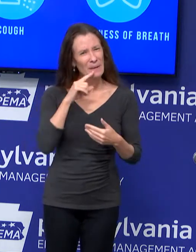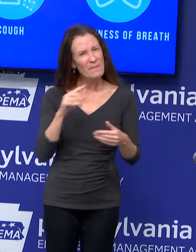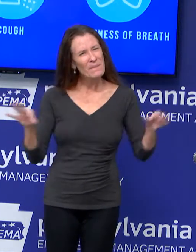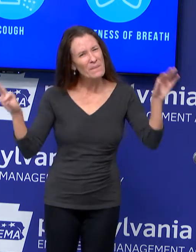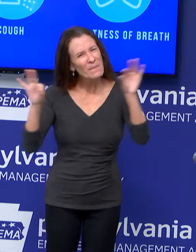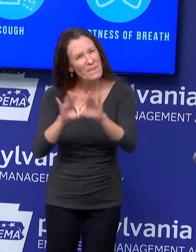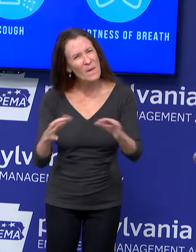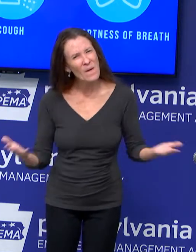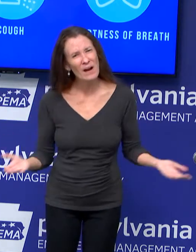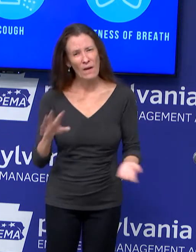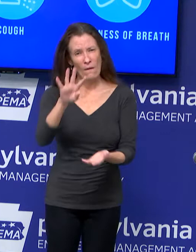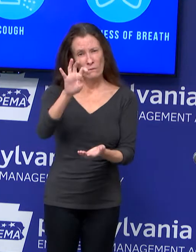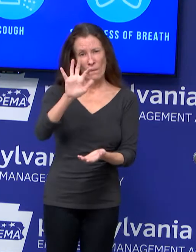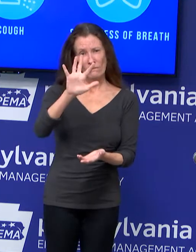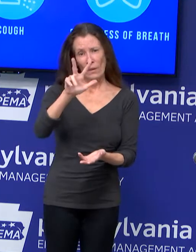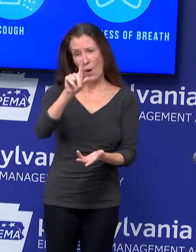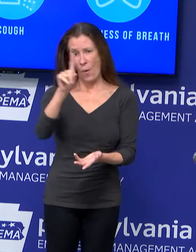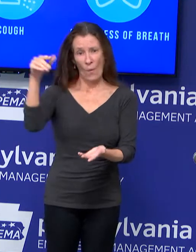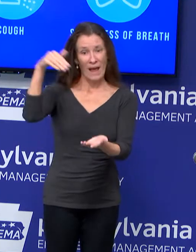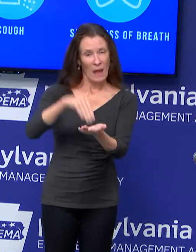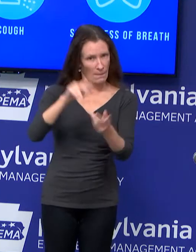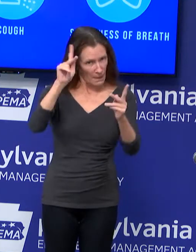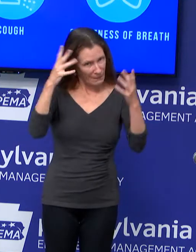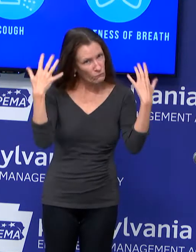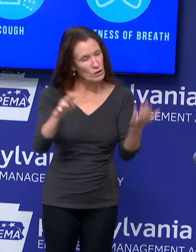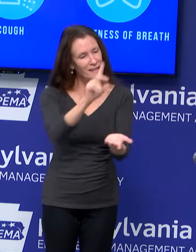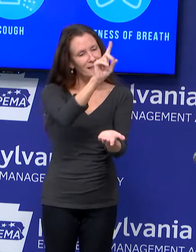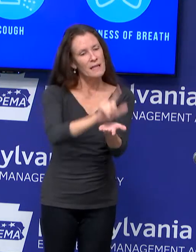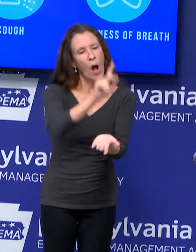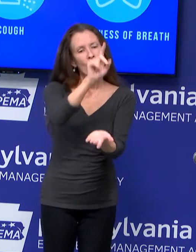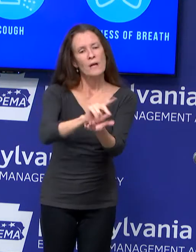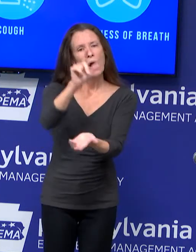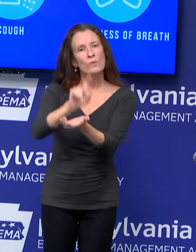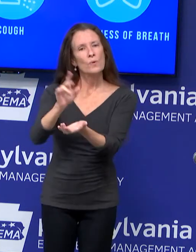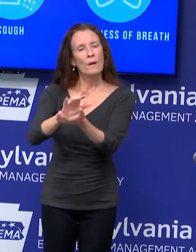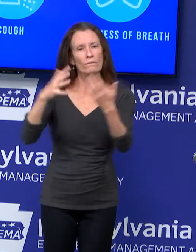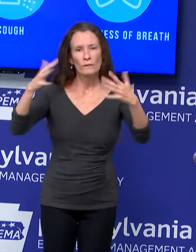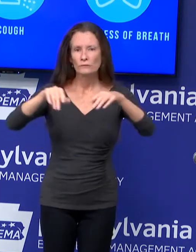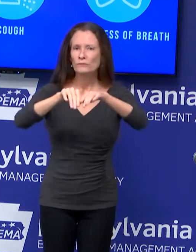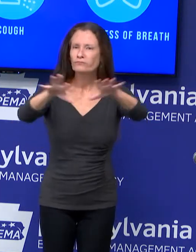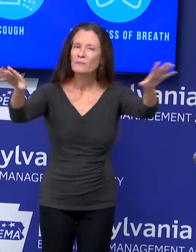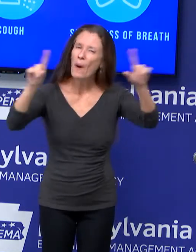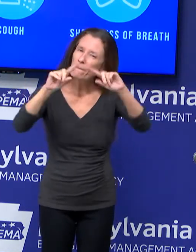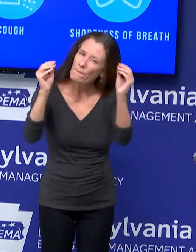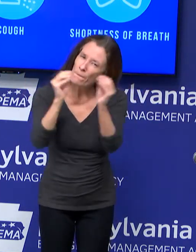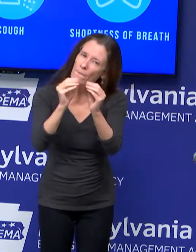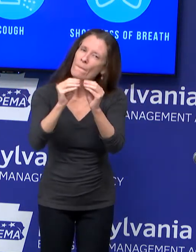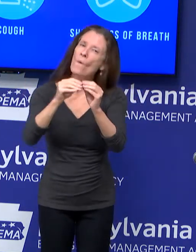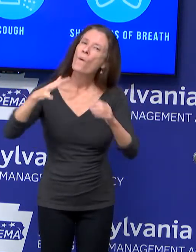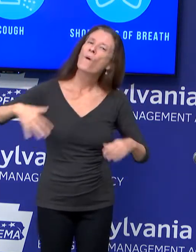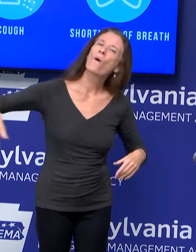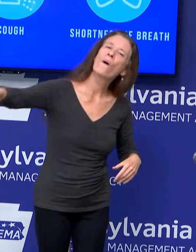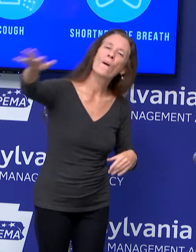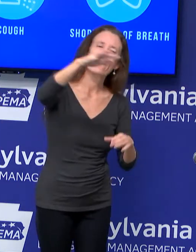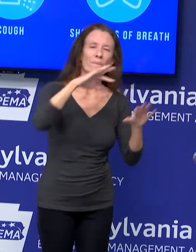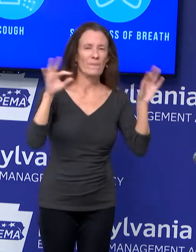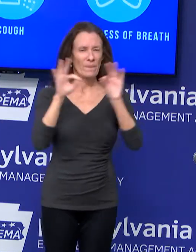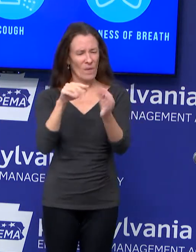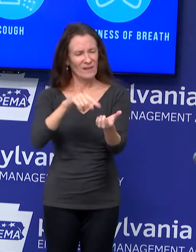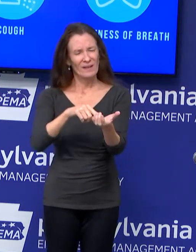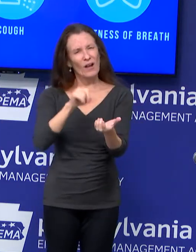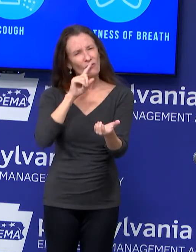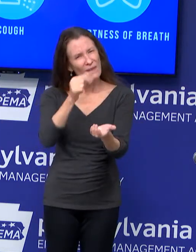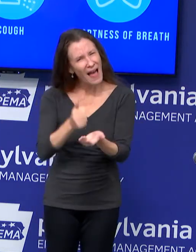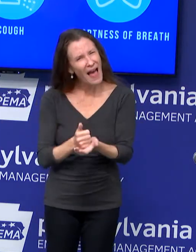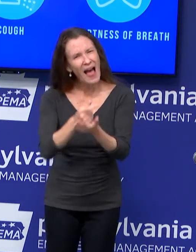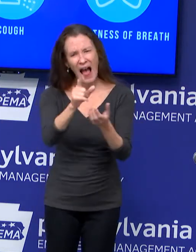who have added this app to their phones and have answered the call to fight COVID-19. You